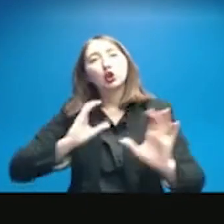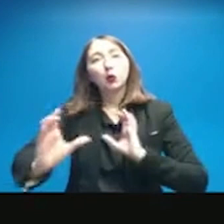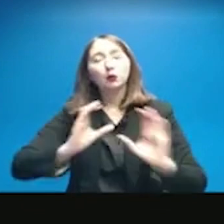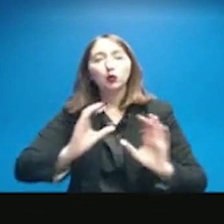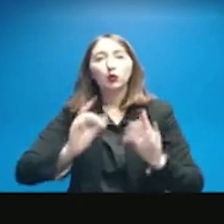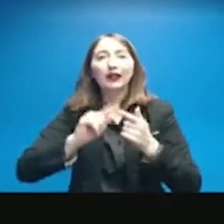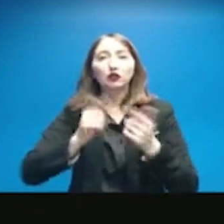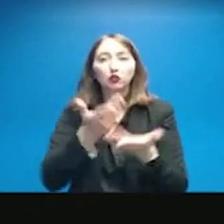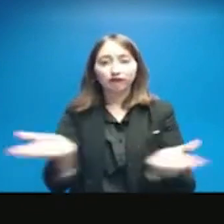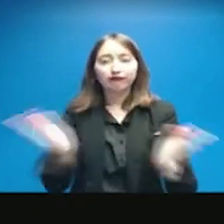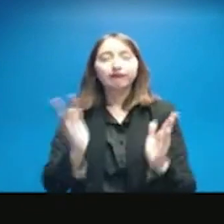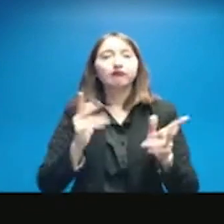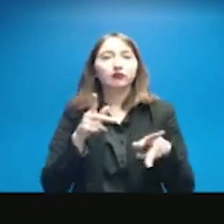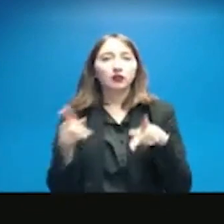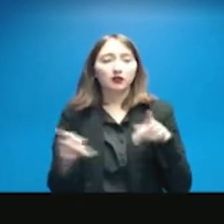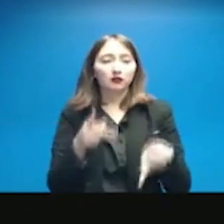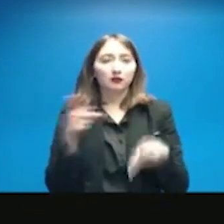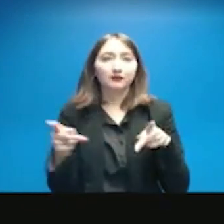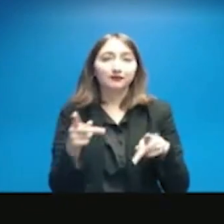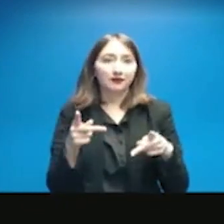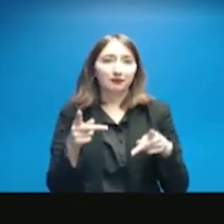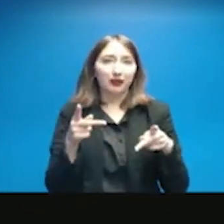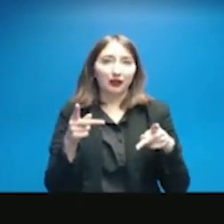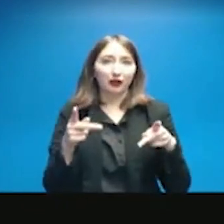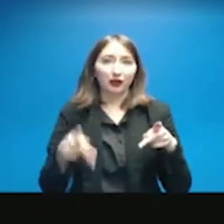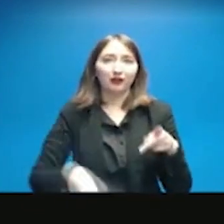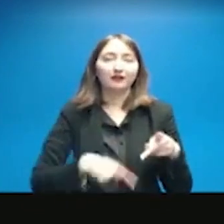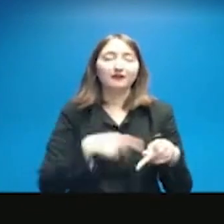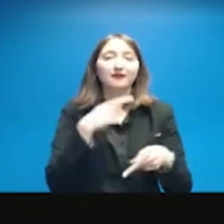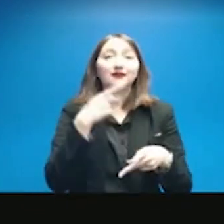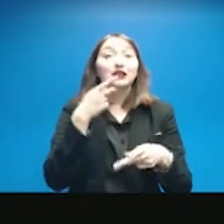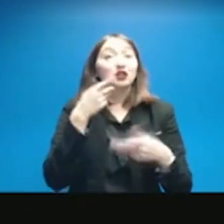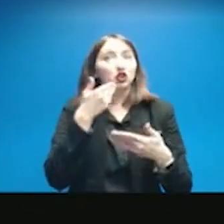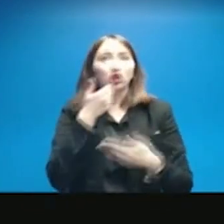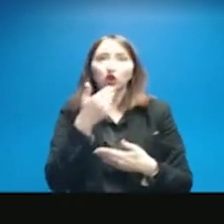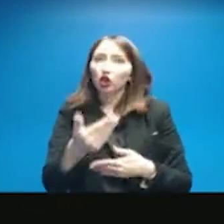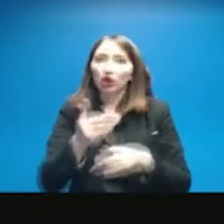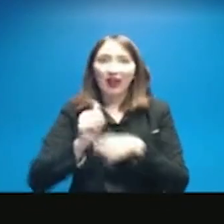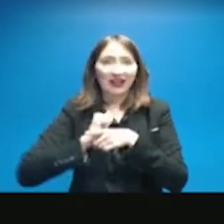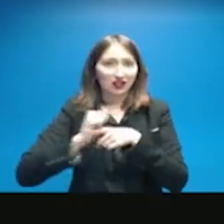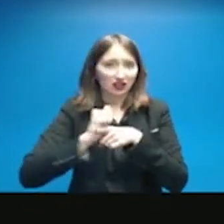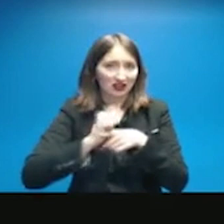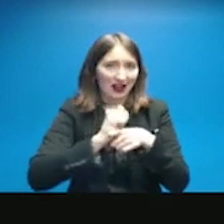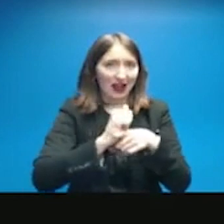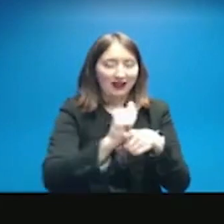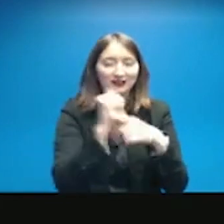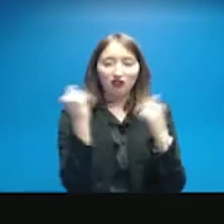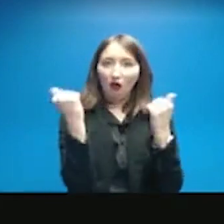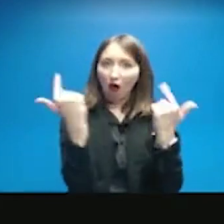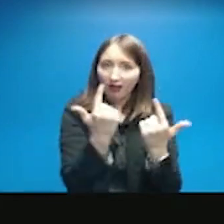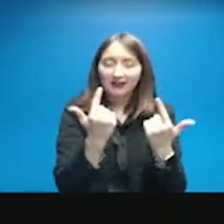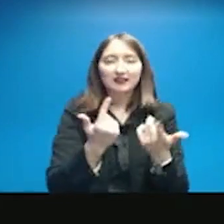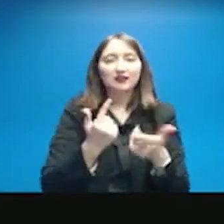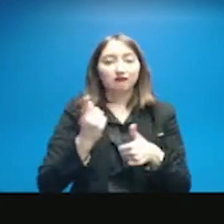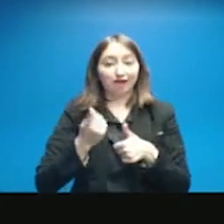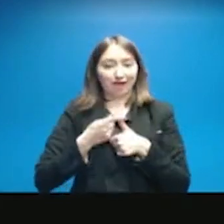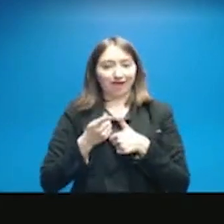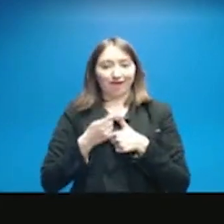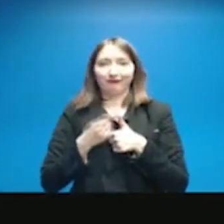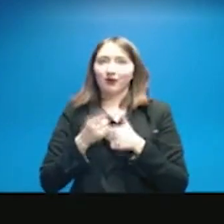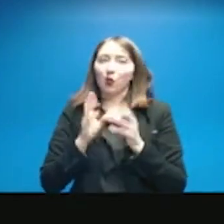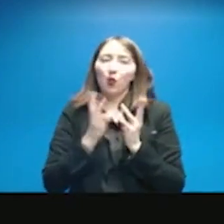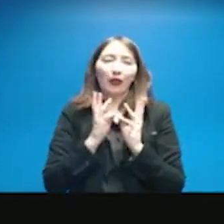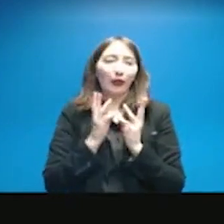residents, to our clients. So this has been a good exercise for all of us. One, the weather is very